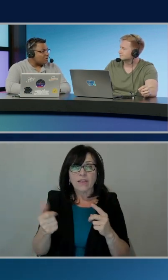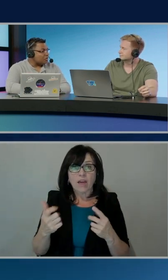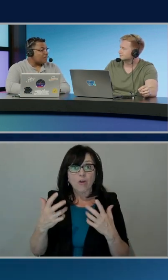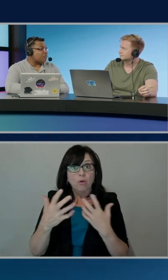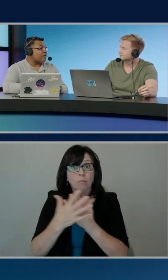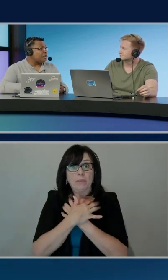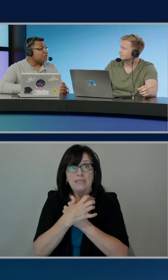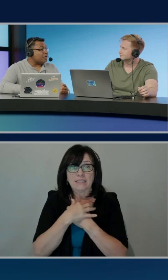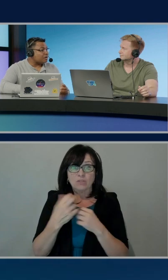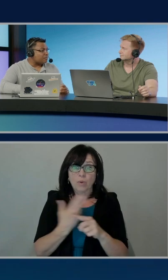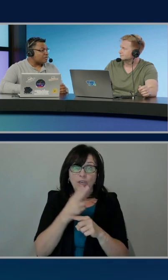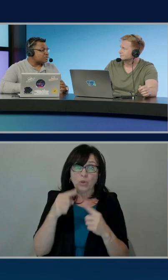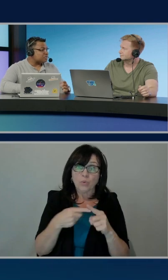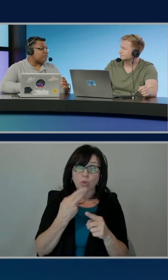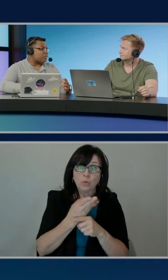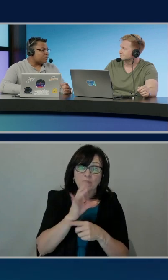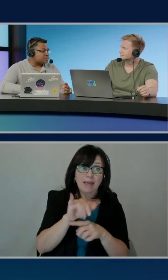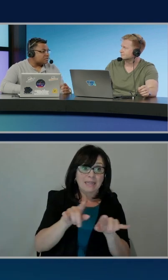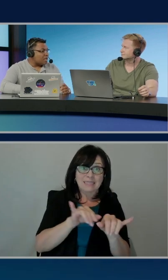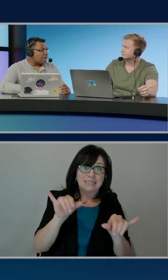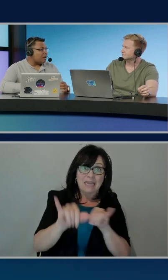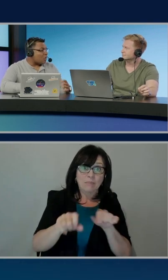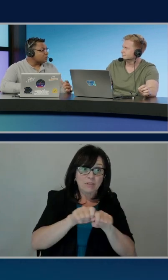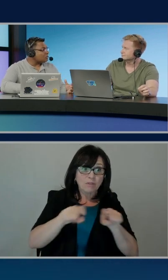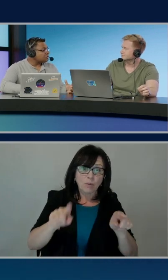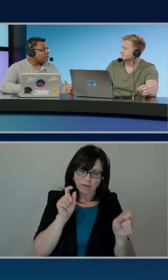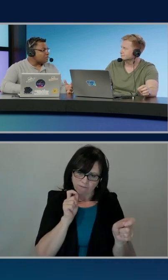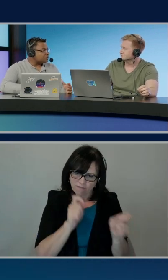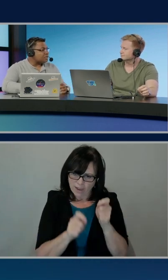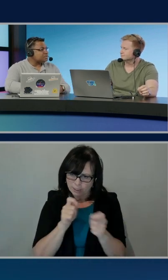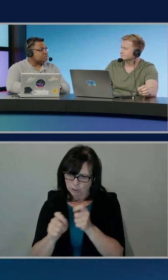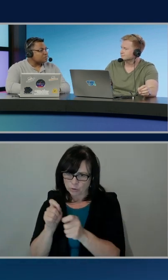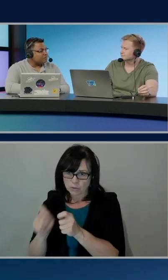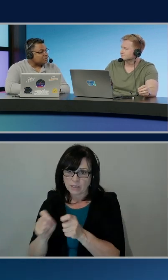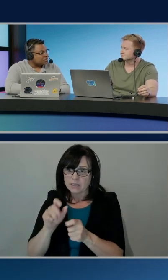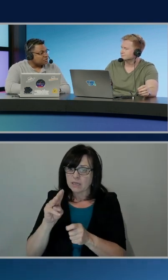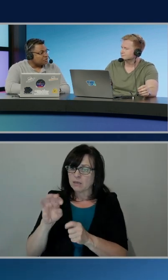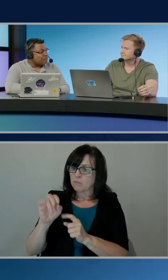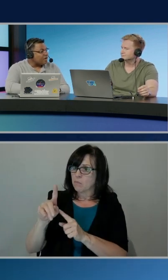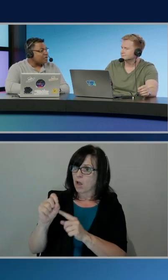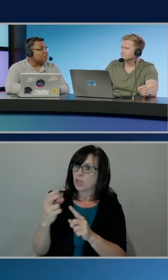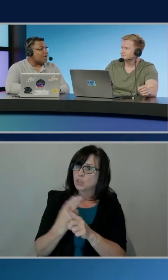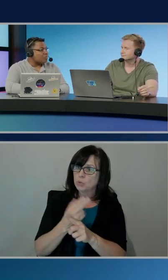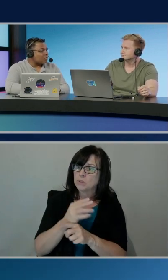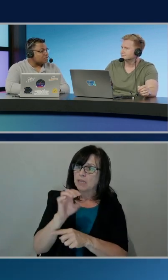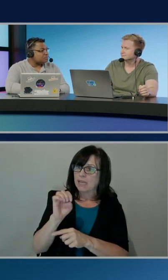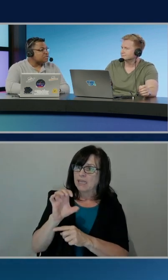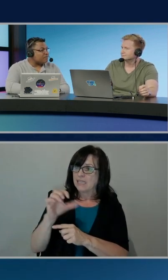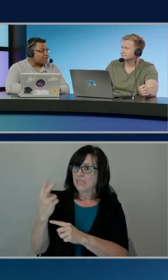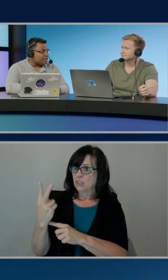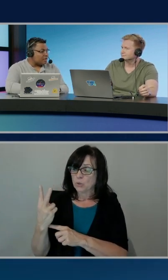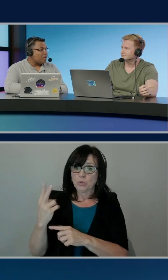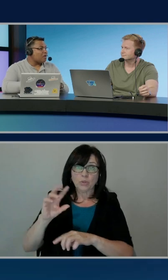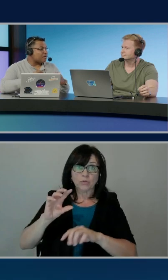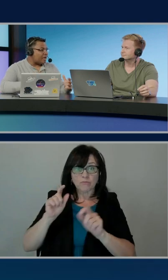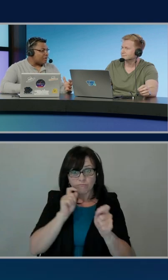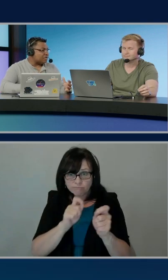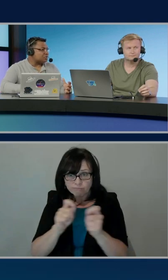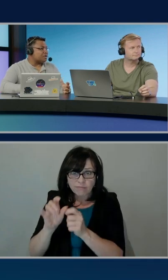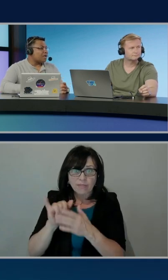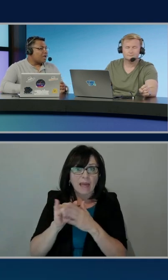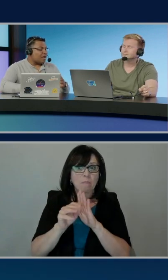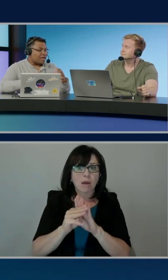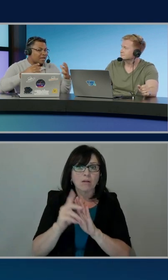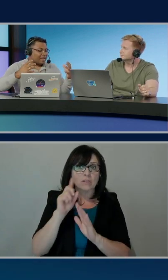diffusion model, you have to fine-tune it for the specific purpose. And Monks also used EC2 infrastructure to fine-tune that model specifically for the